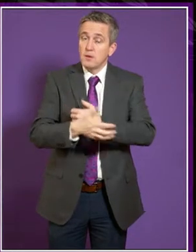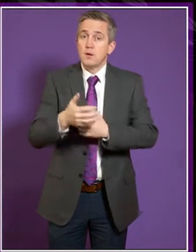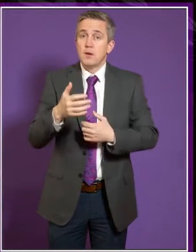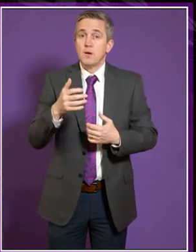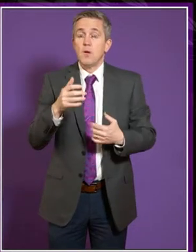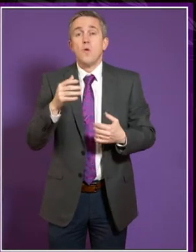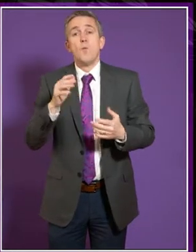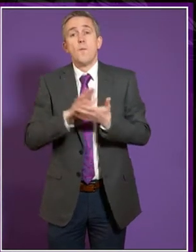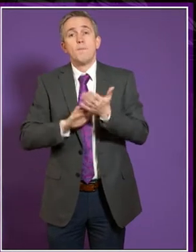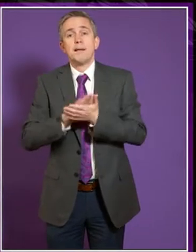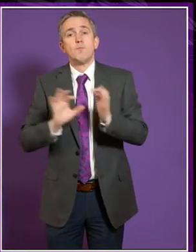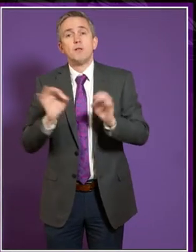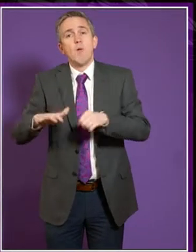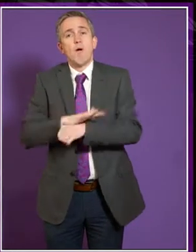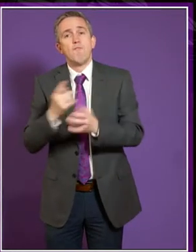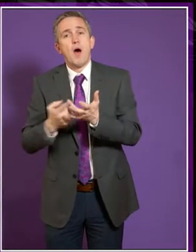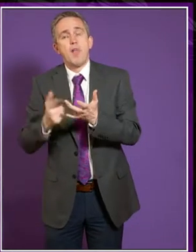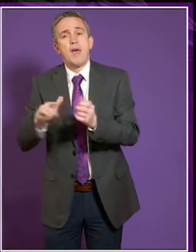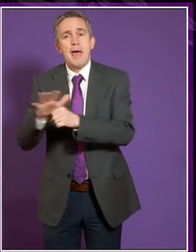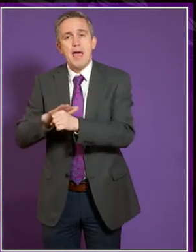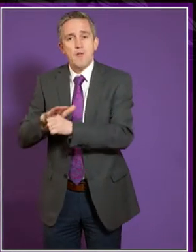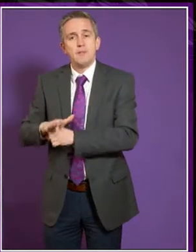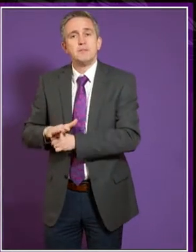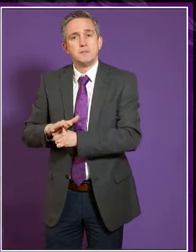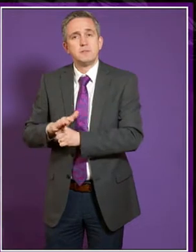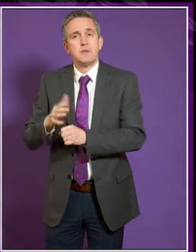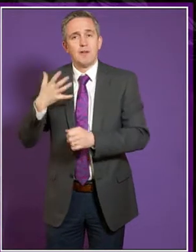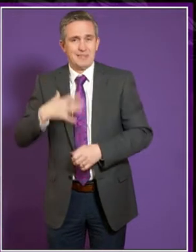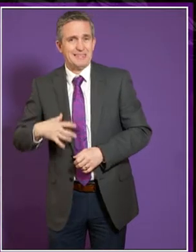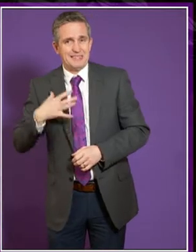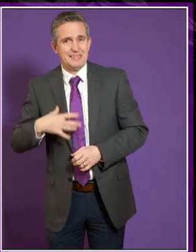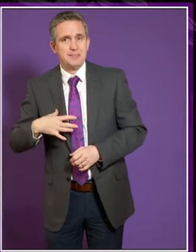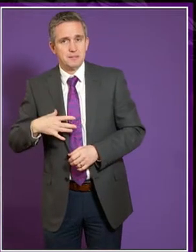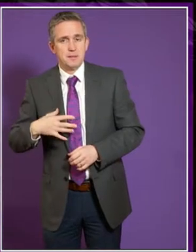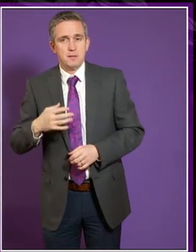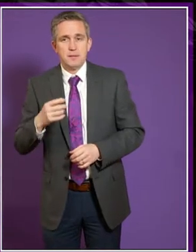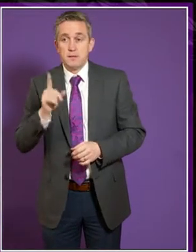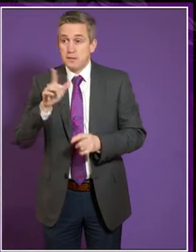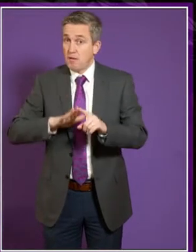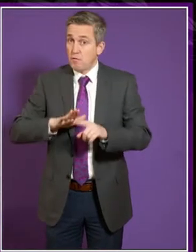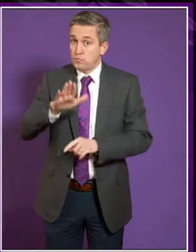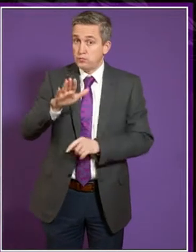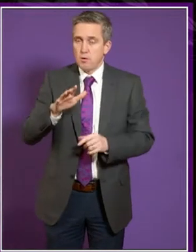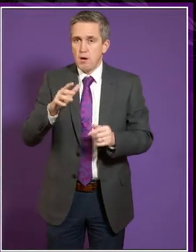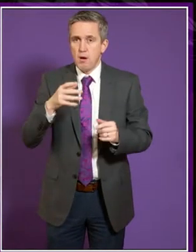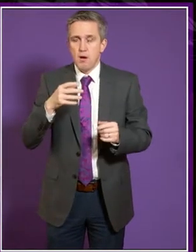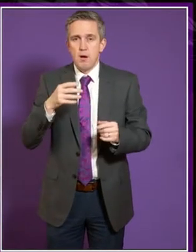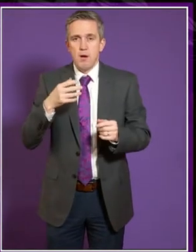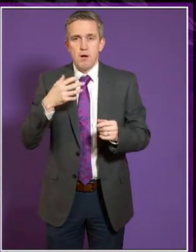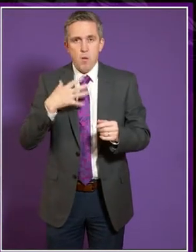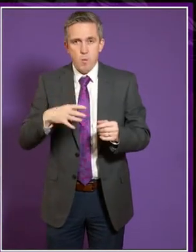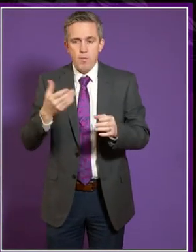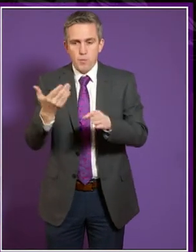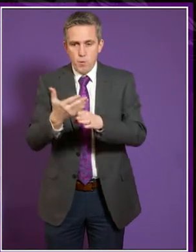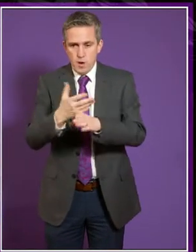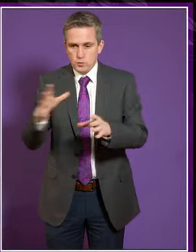to tackle other forms of disadvantage being downgraded. In the future, I hope to be able to broaden out my